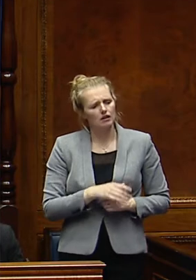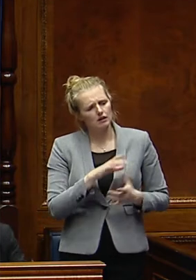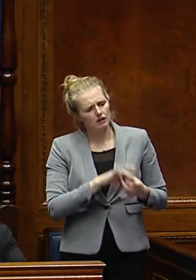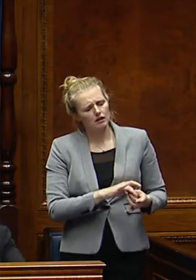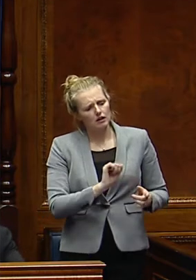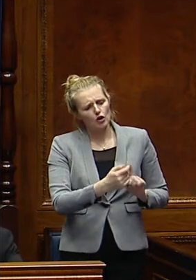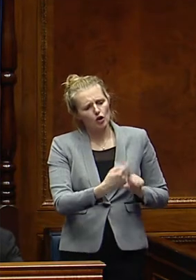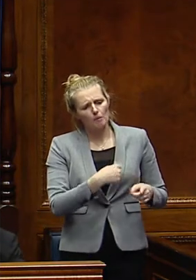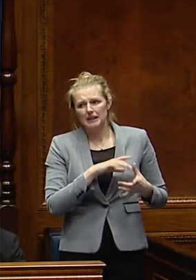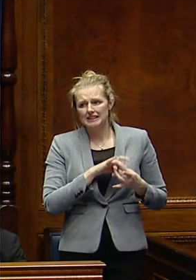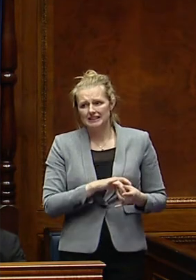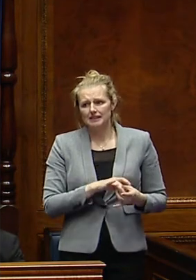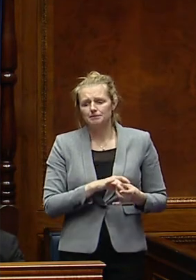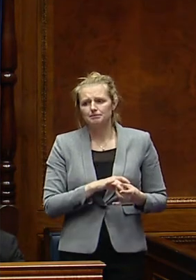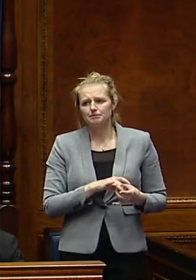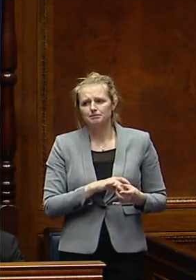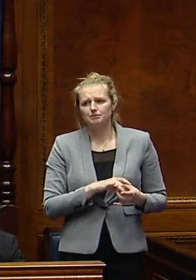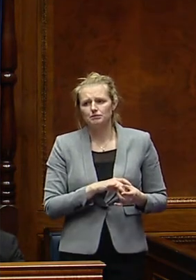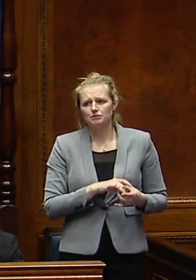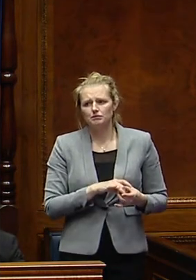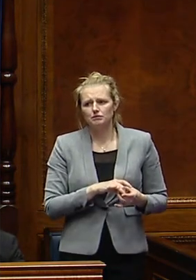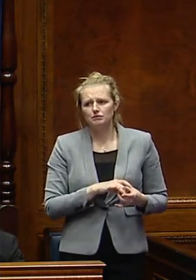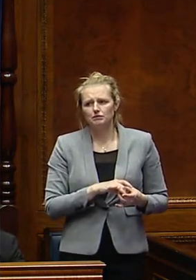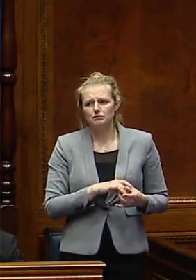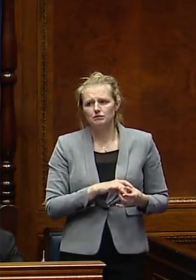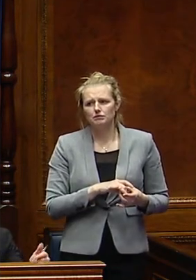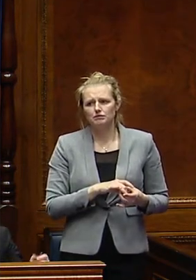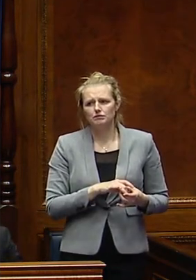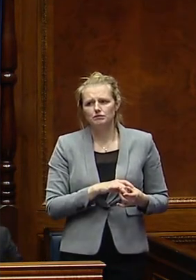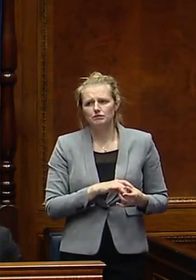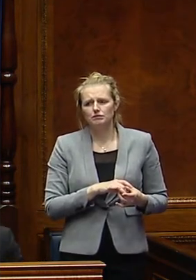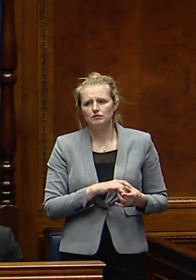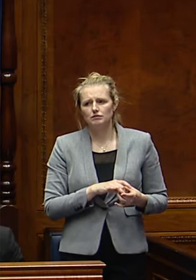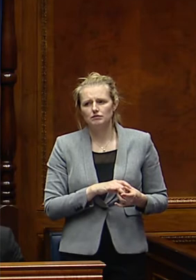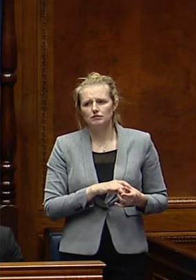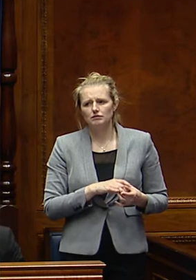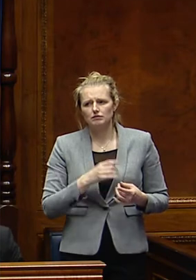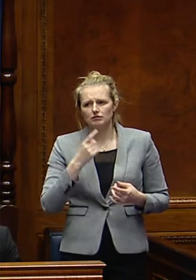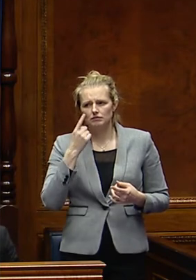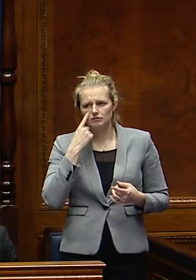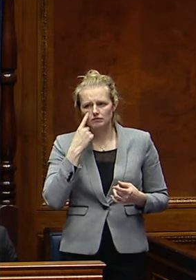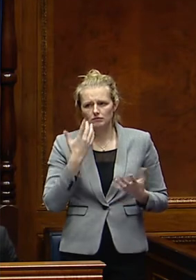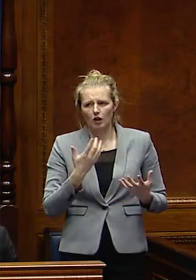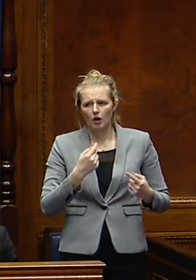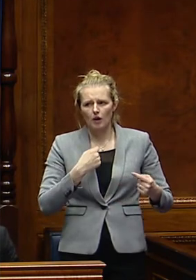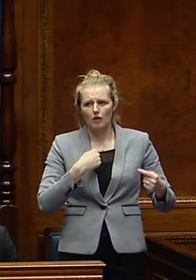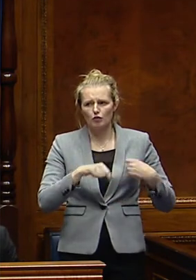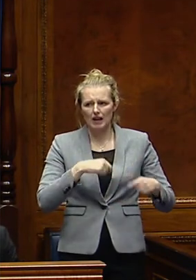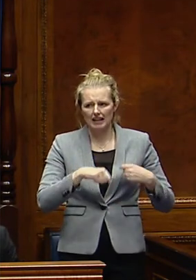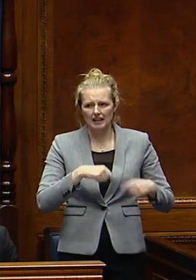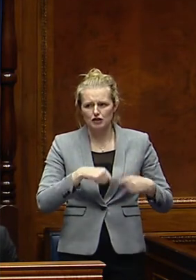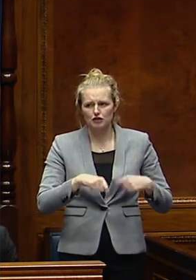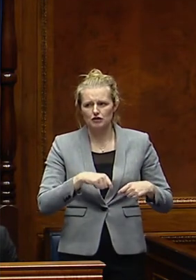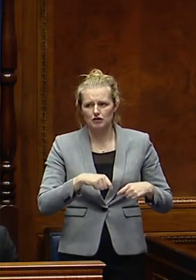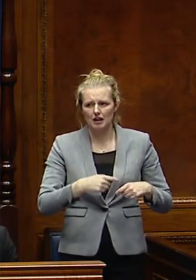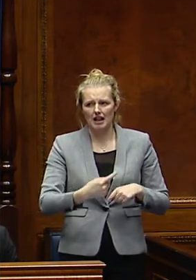to social science criteria. It will be novel to see the party opposite actually vote, this time for regulations as the last time they